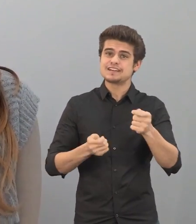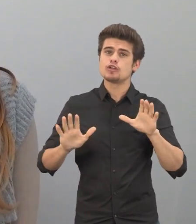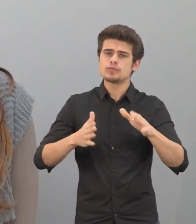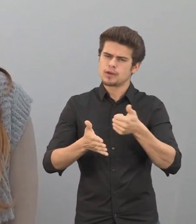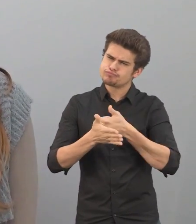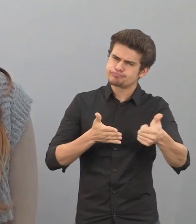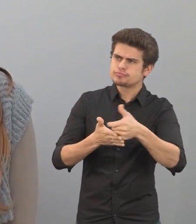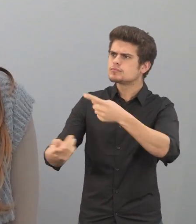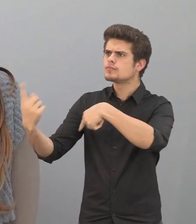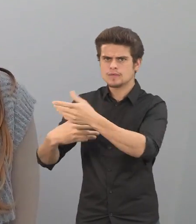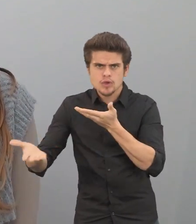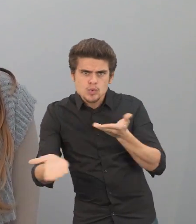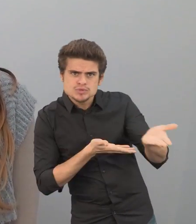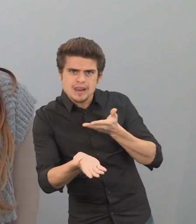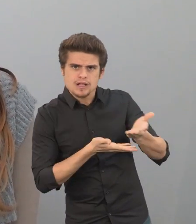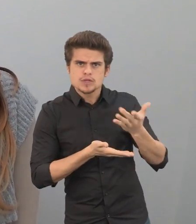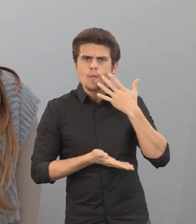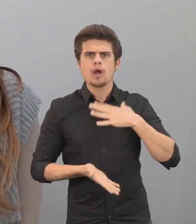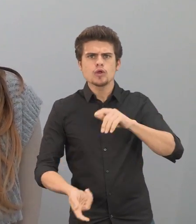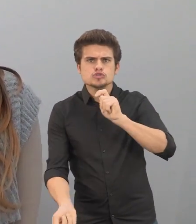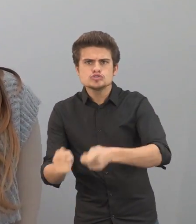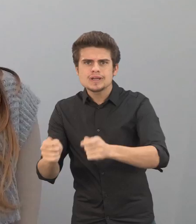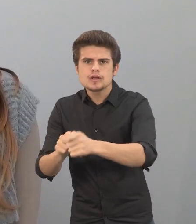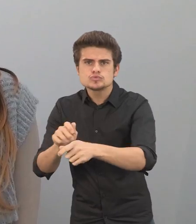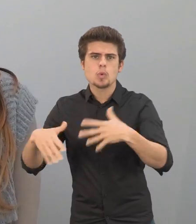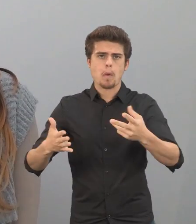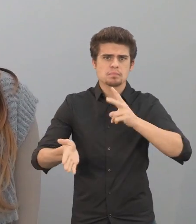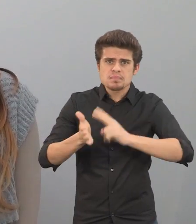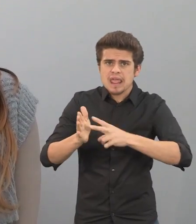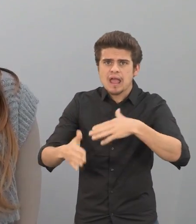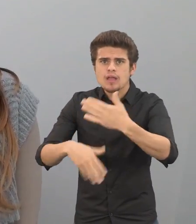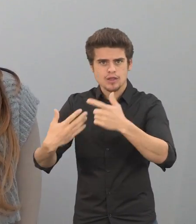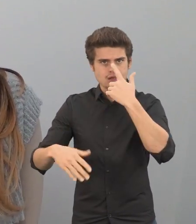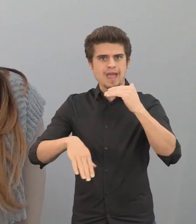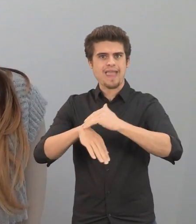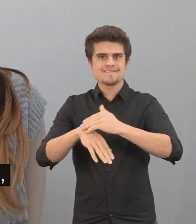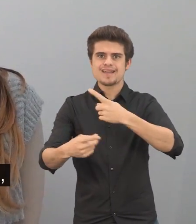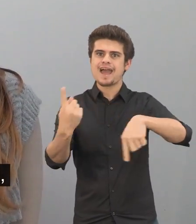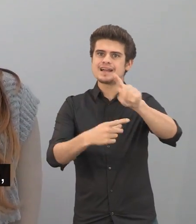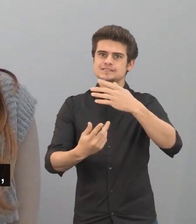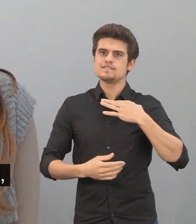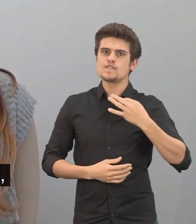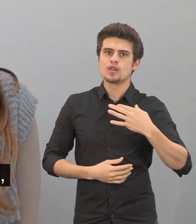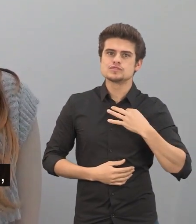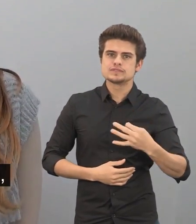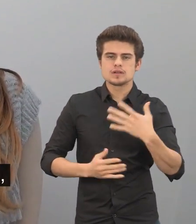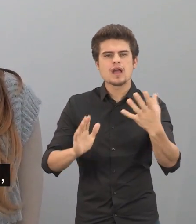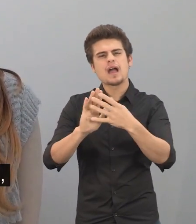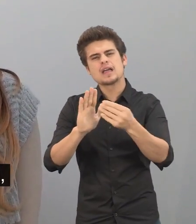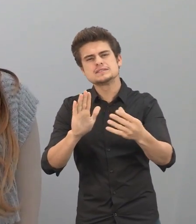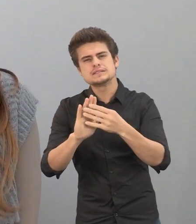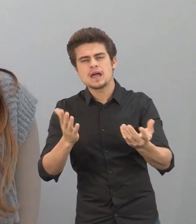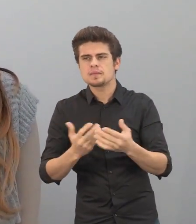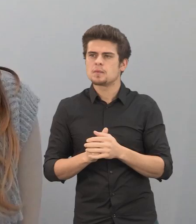So the steering group is often consulted when changes are being made or are being planned that will affect your